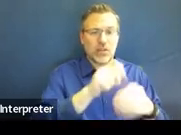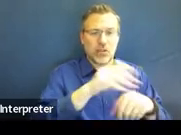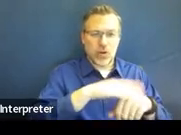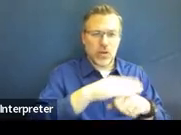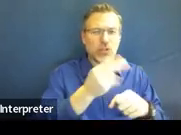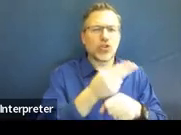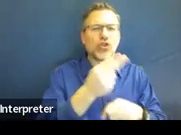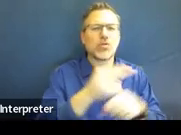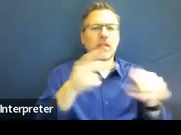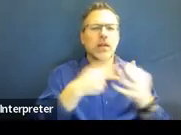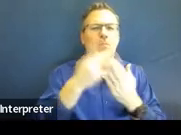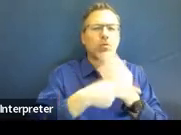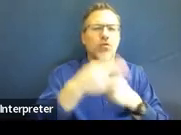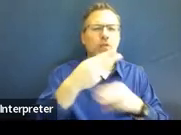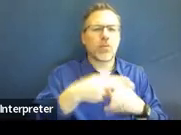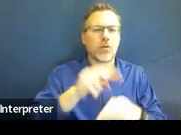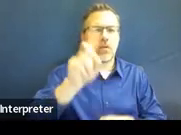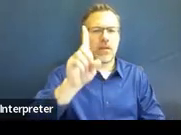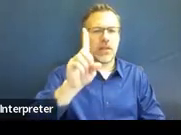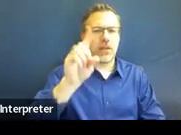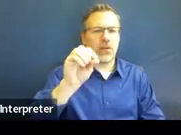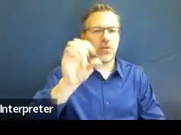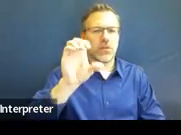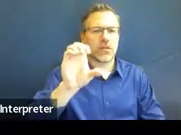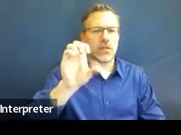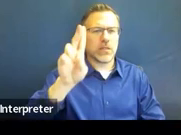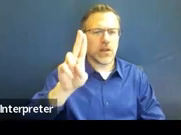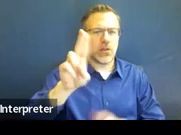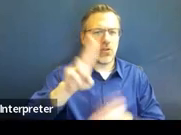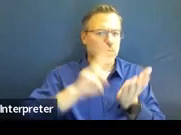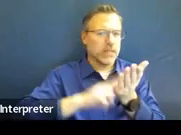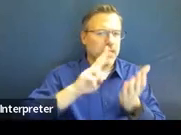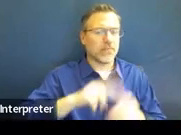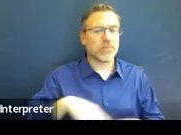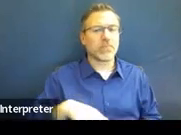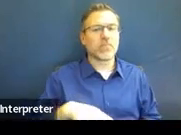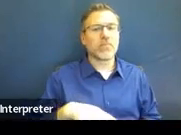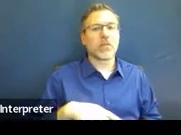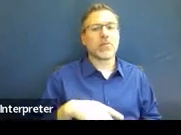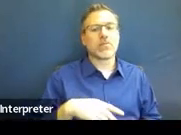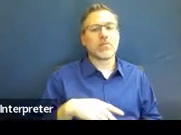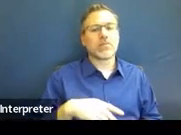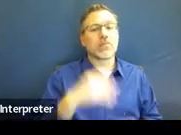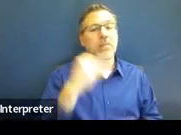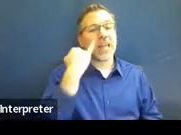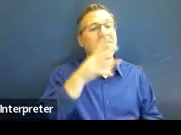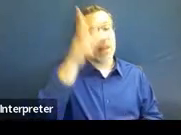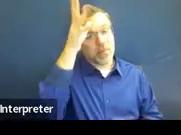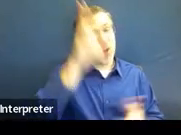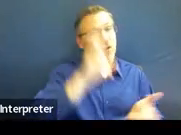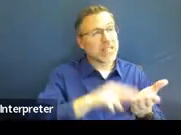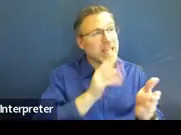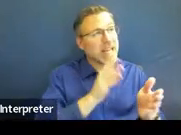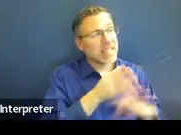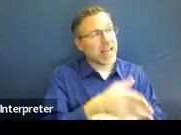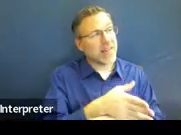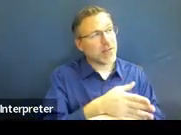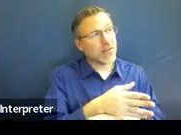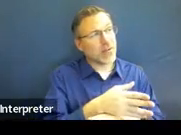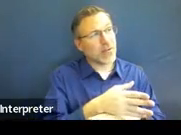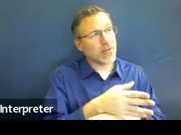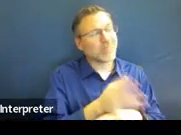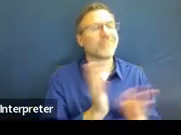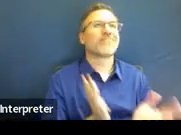If the parent signs that after the fact, so what I, I mean, like, it just seems awkward, right, because they're